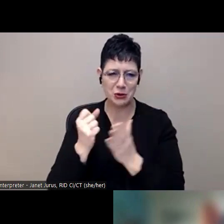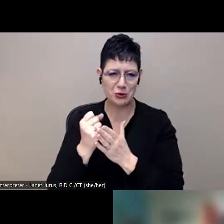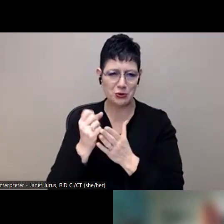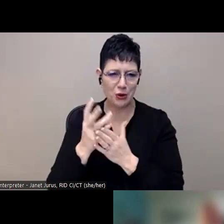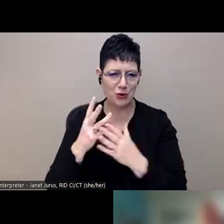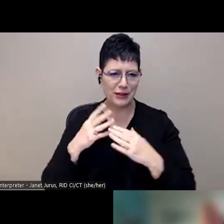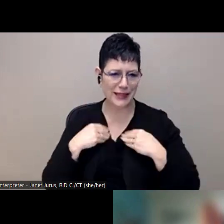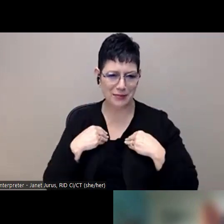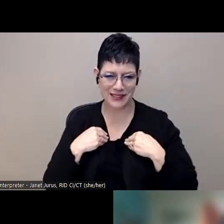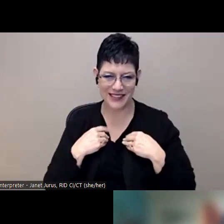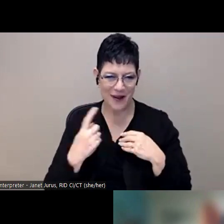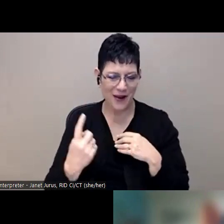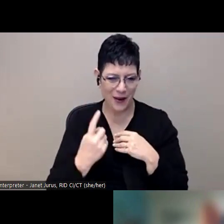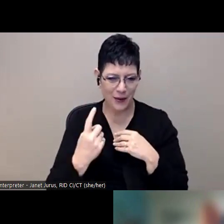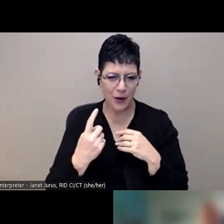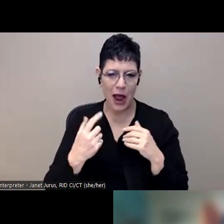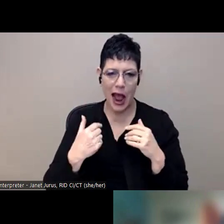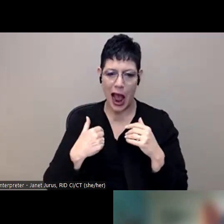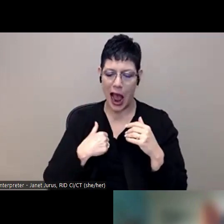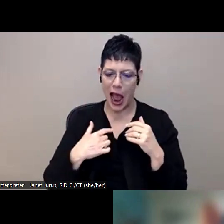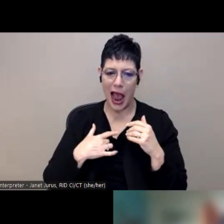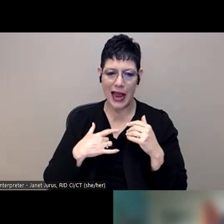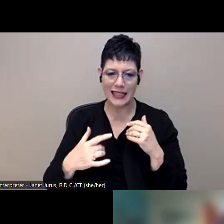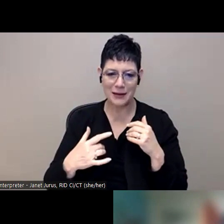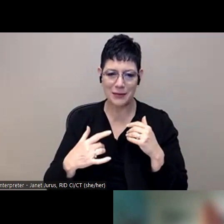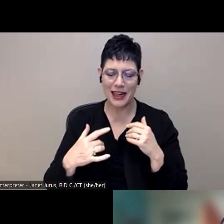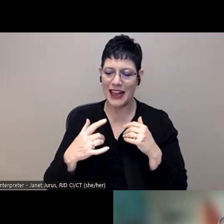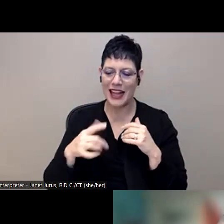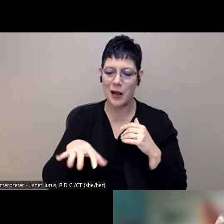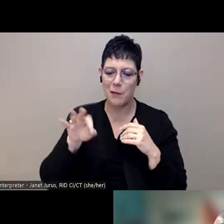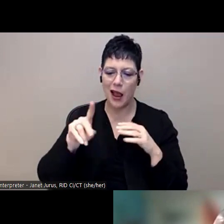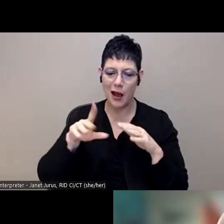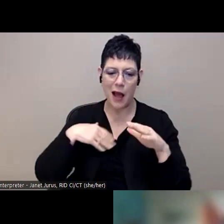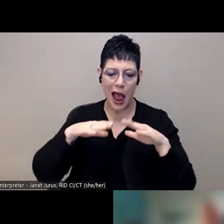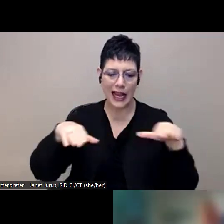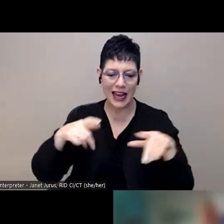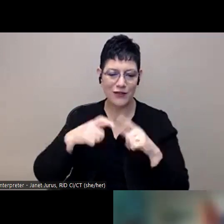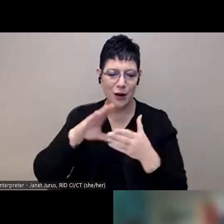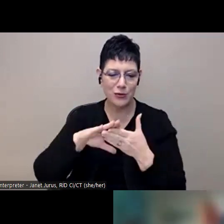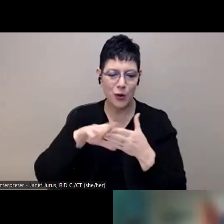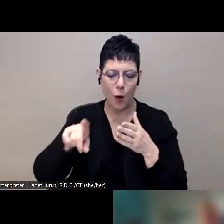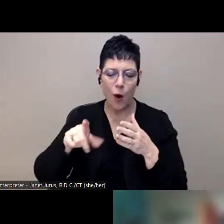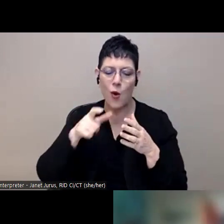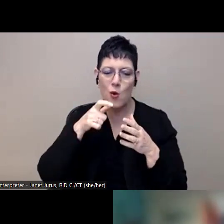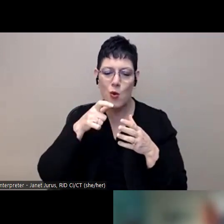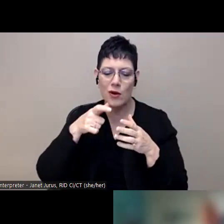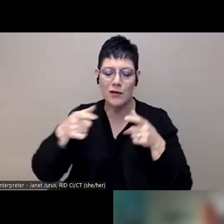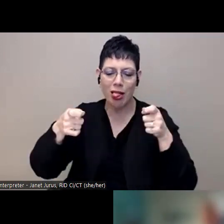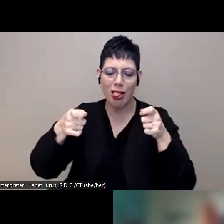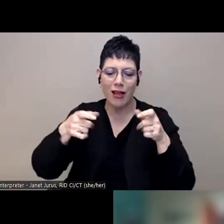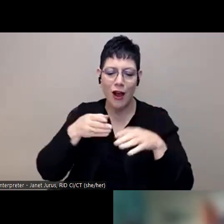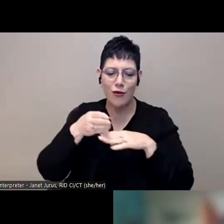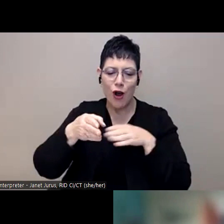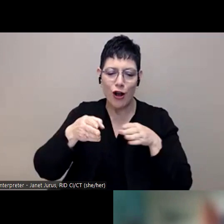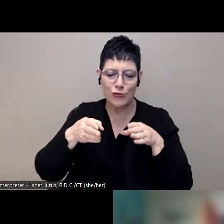kids from school and the crossing guard is the social worker. And I'm like, Hey, by the way, I have these programs. can, and we